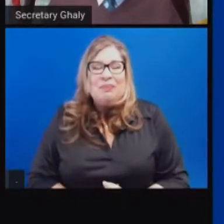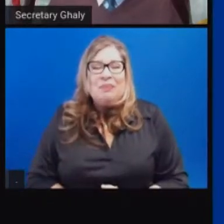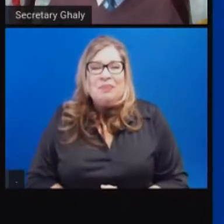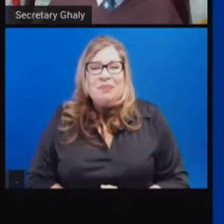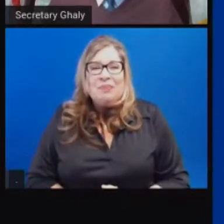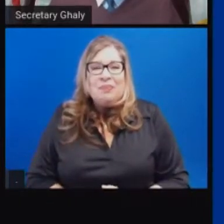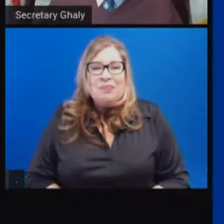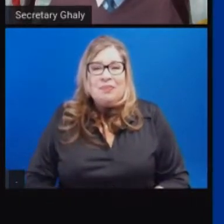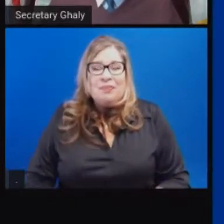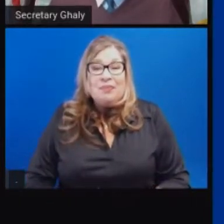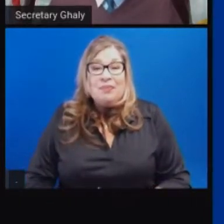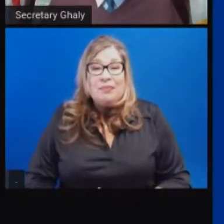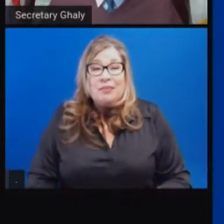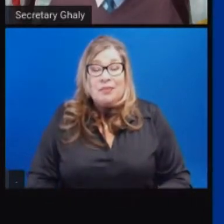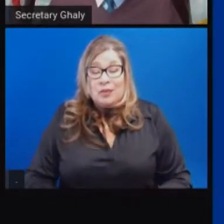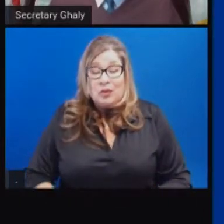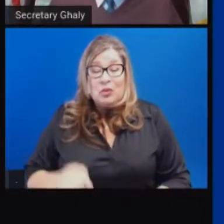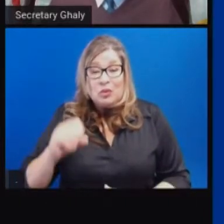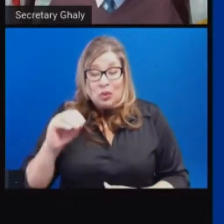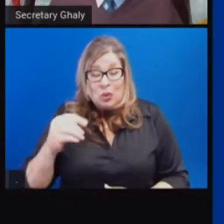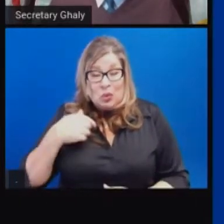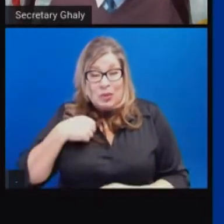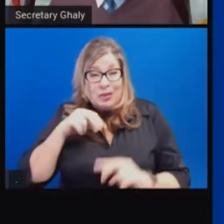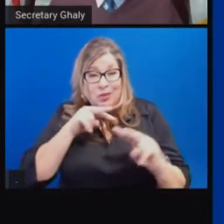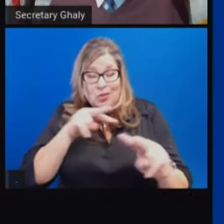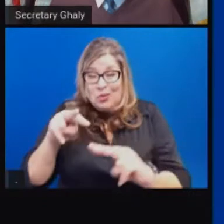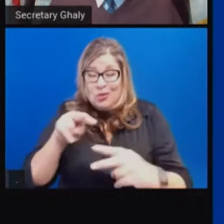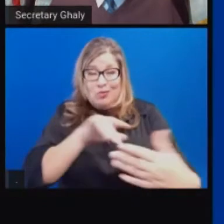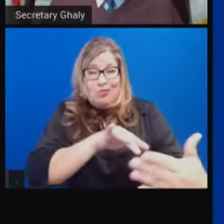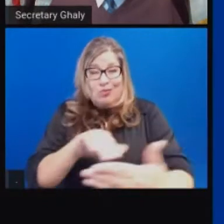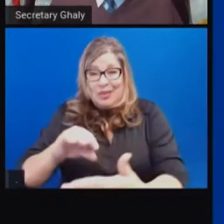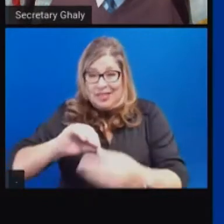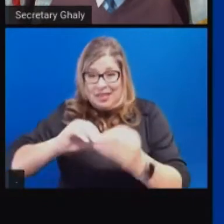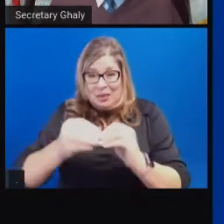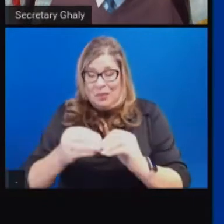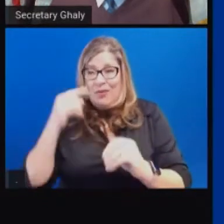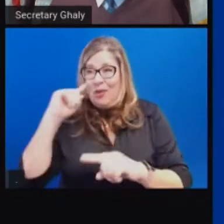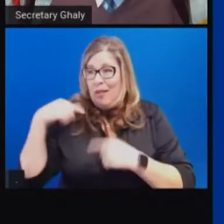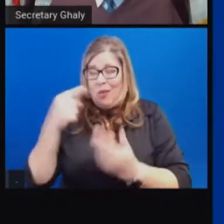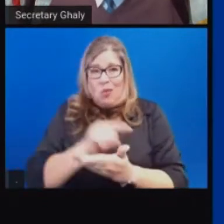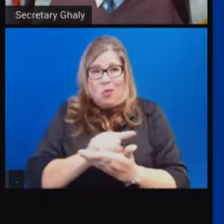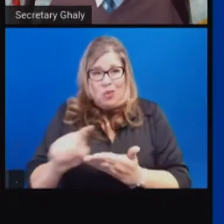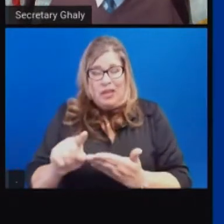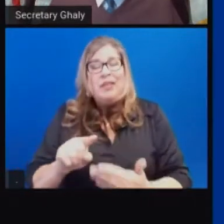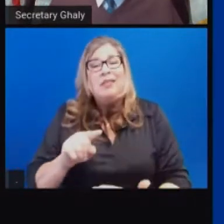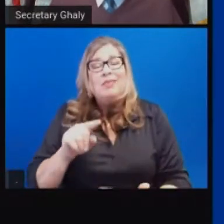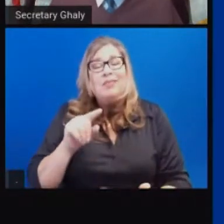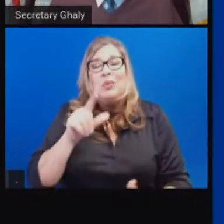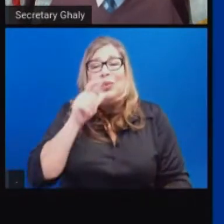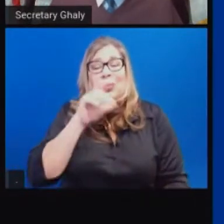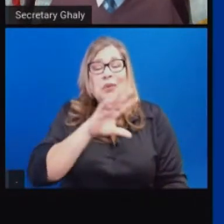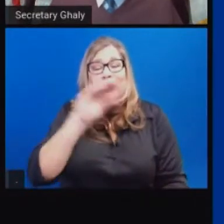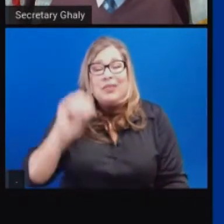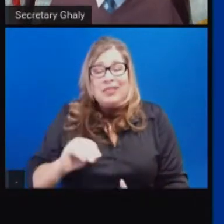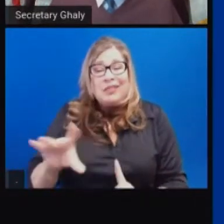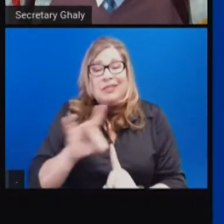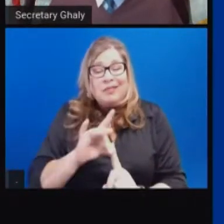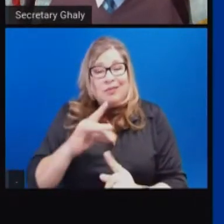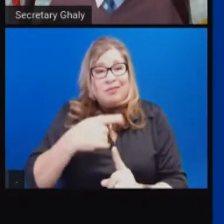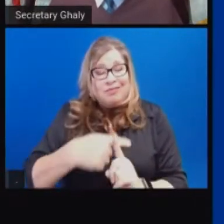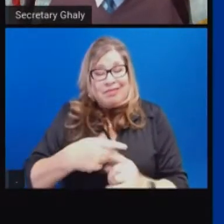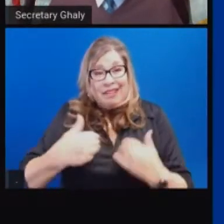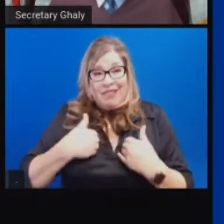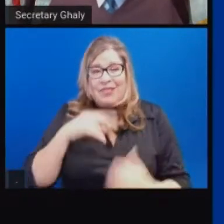Again, that seven-day test positivity at just under 8%, 7.9, better than the 14-day test positivity.